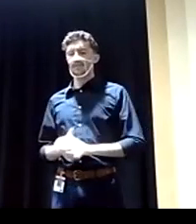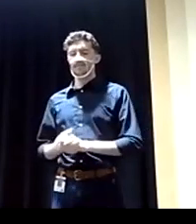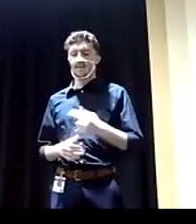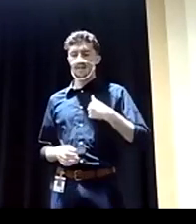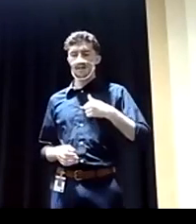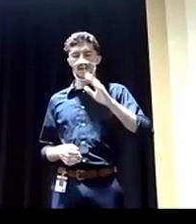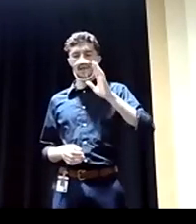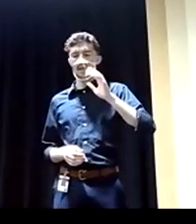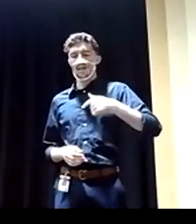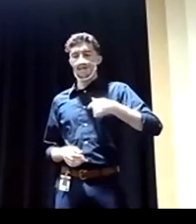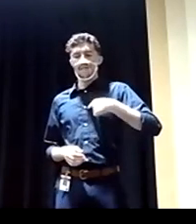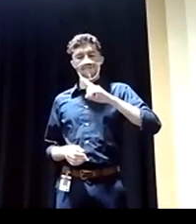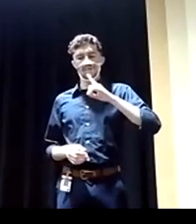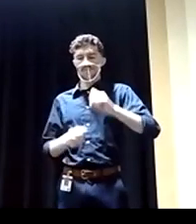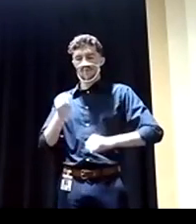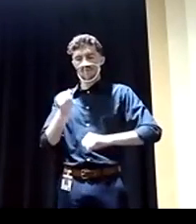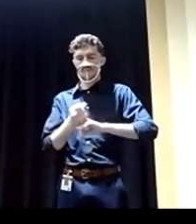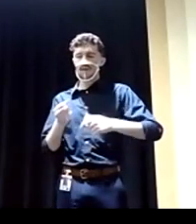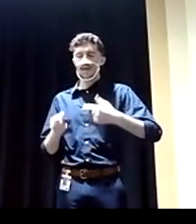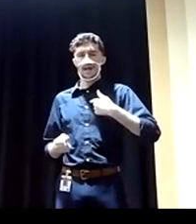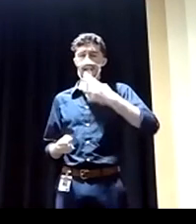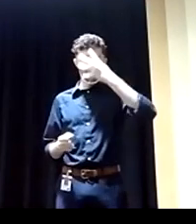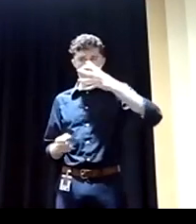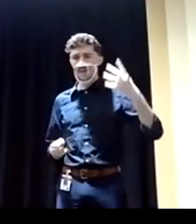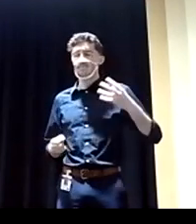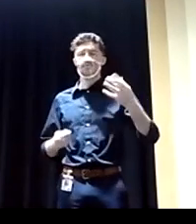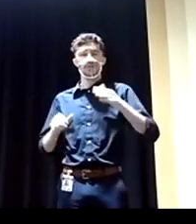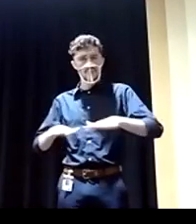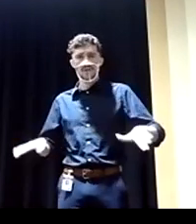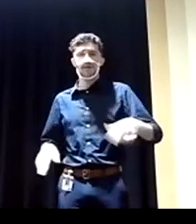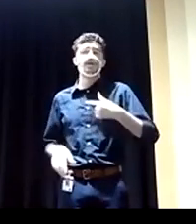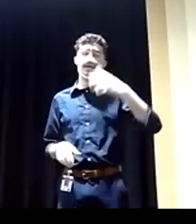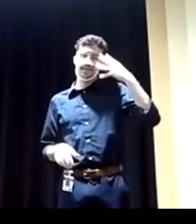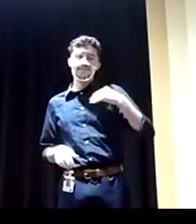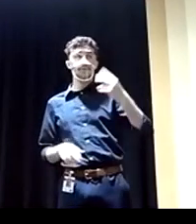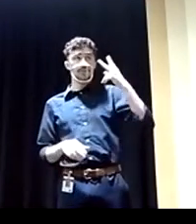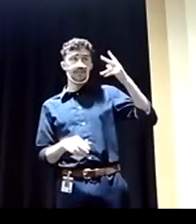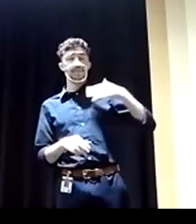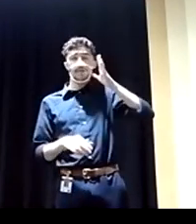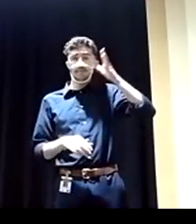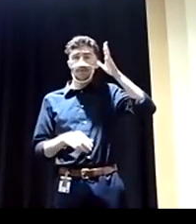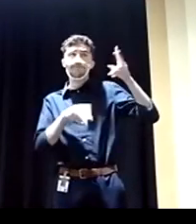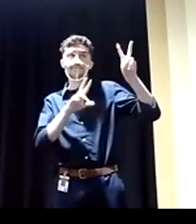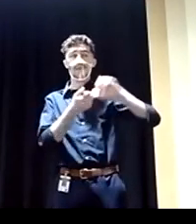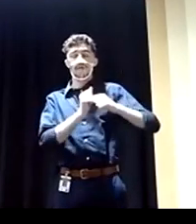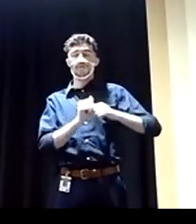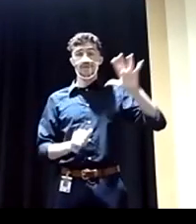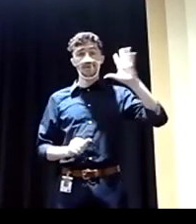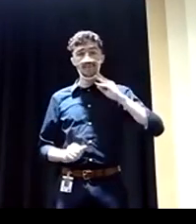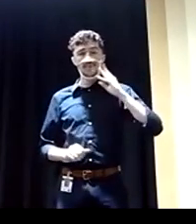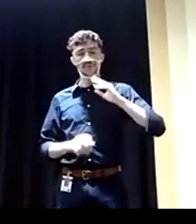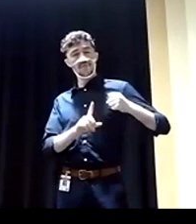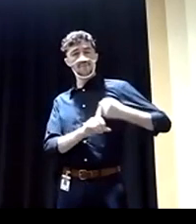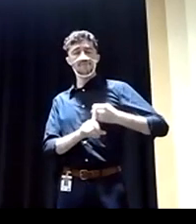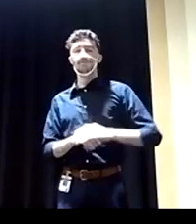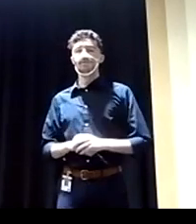a daughter of immigrants, my family. I am the immigrant experience through my parents, through my family. Uh, and it's not enough just for